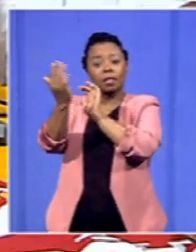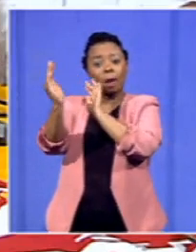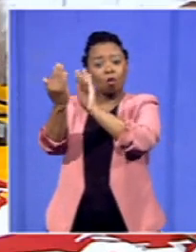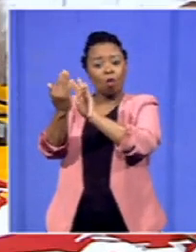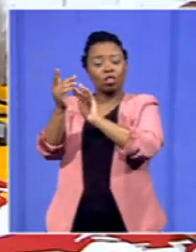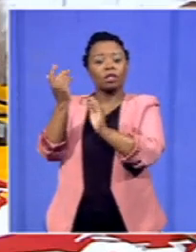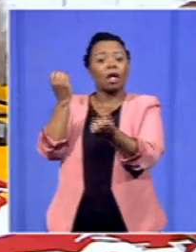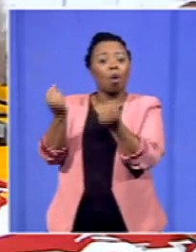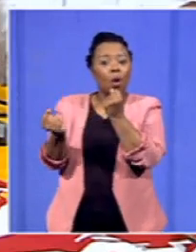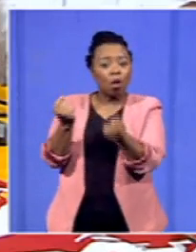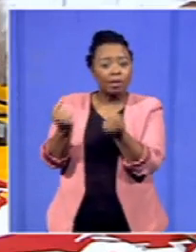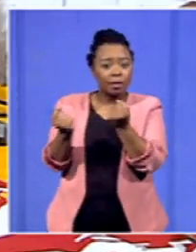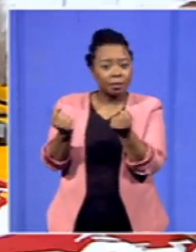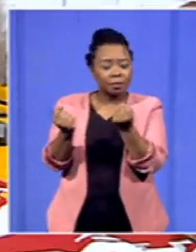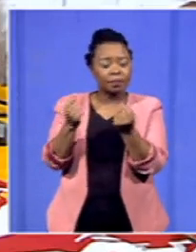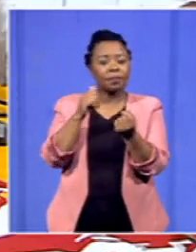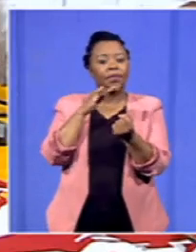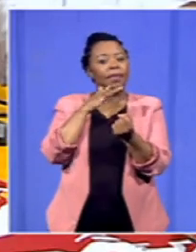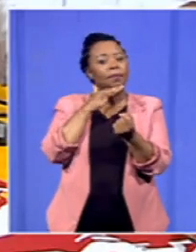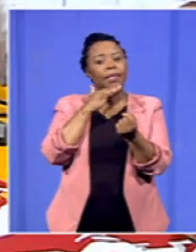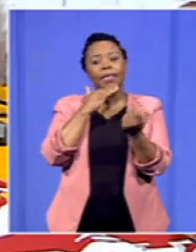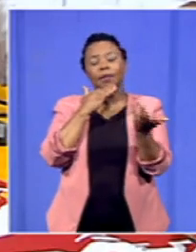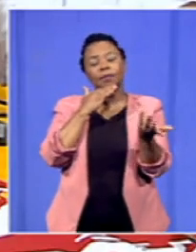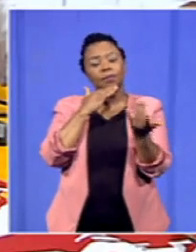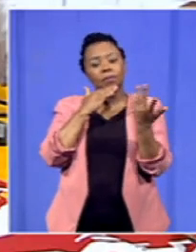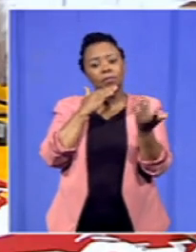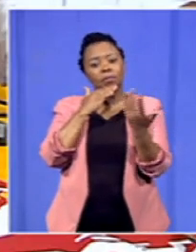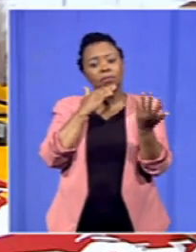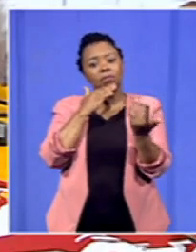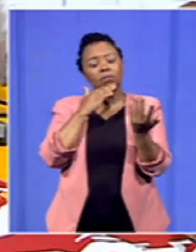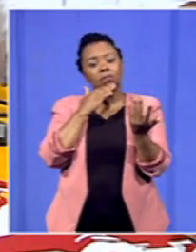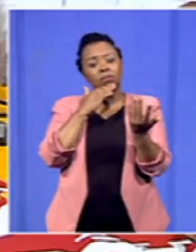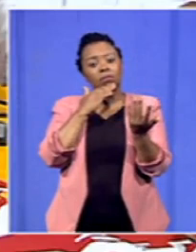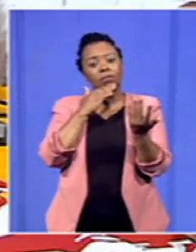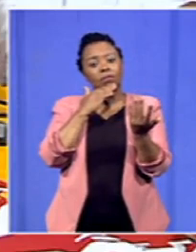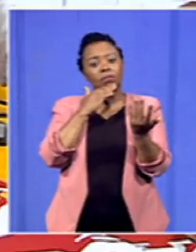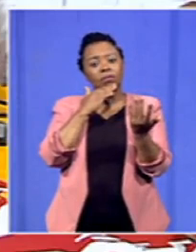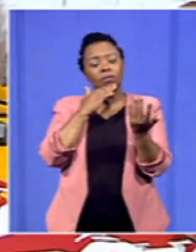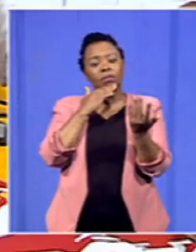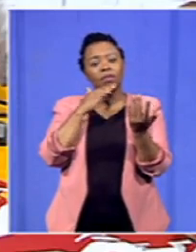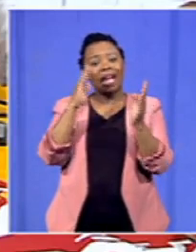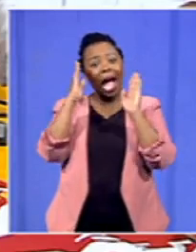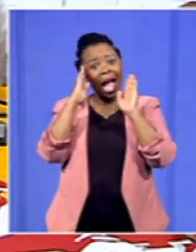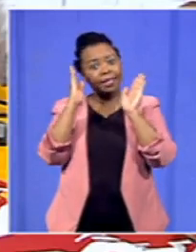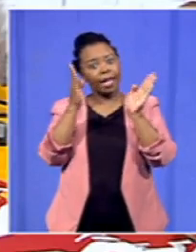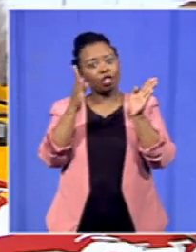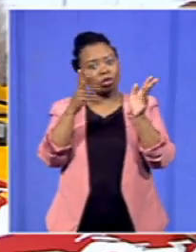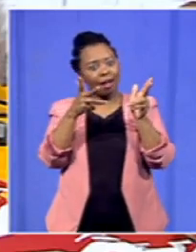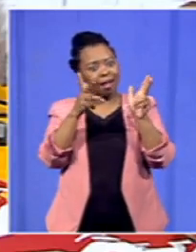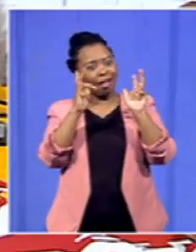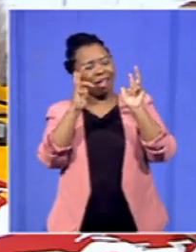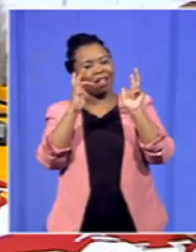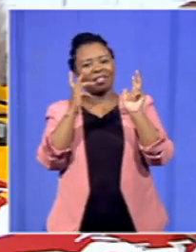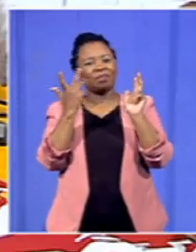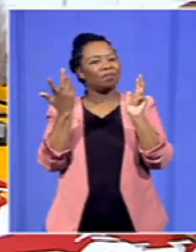you do not necessarily you know attract some of the attention you would want to attract so what we are